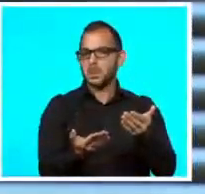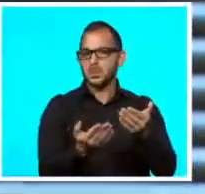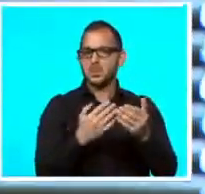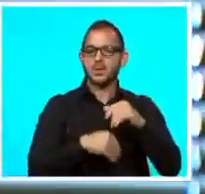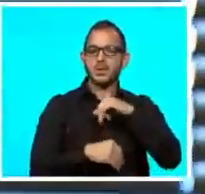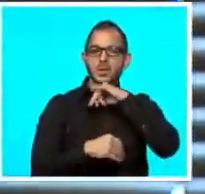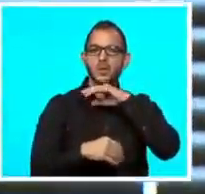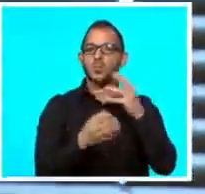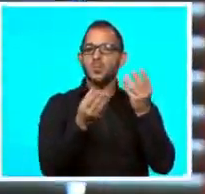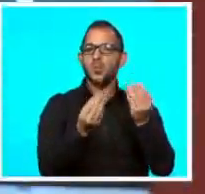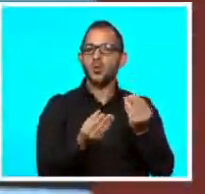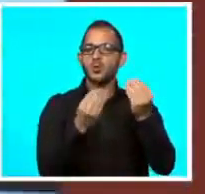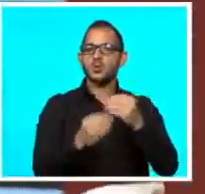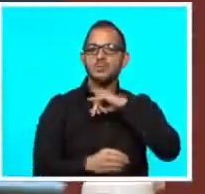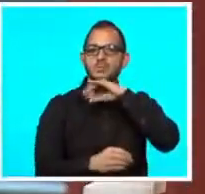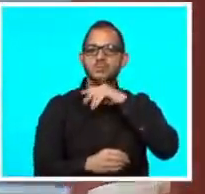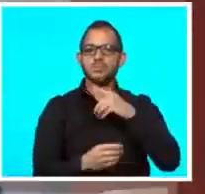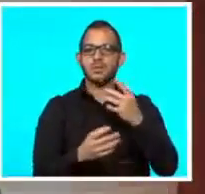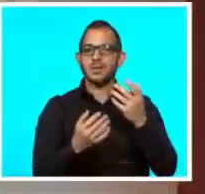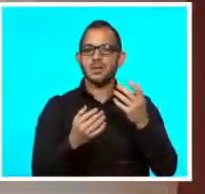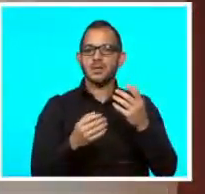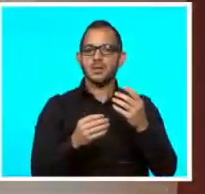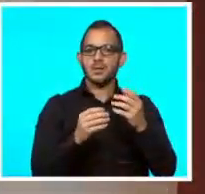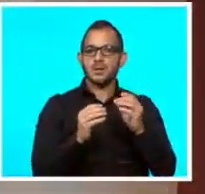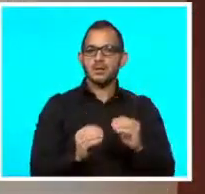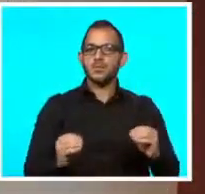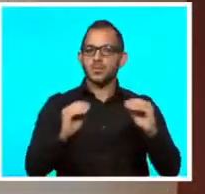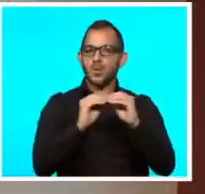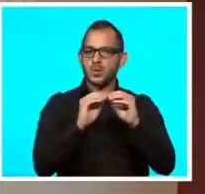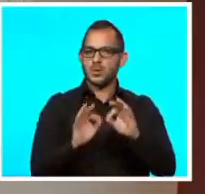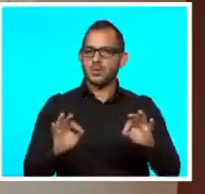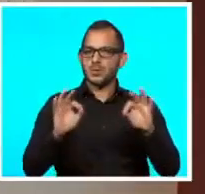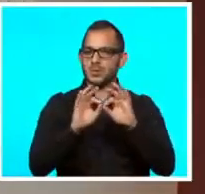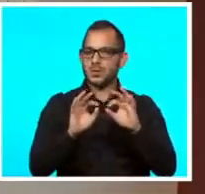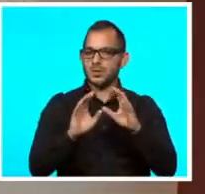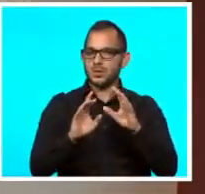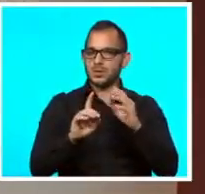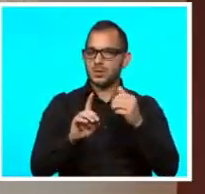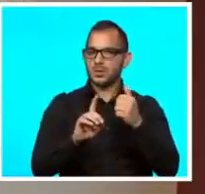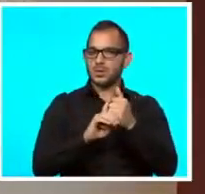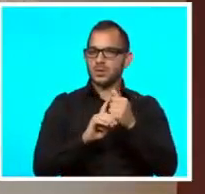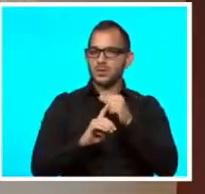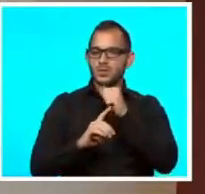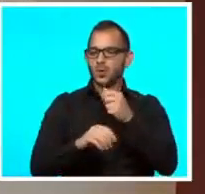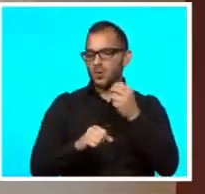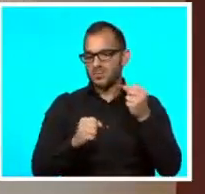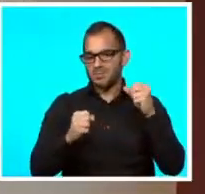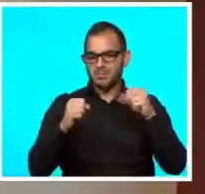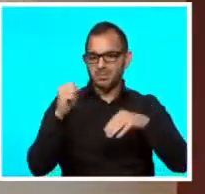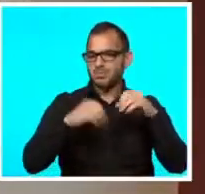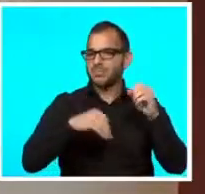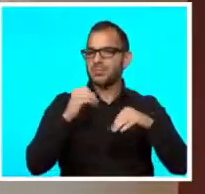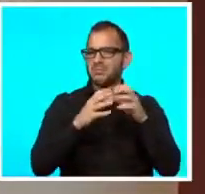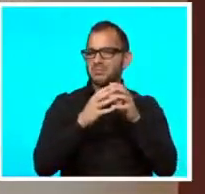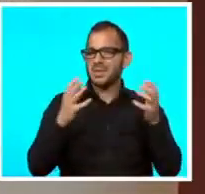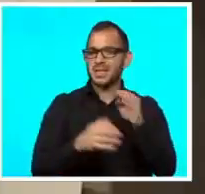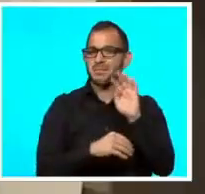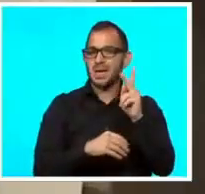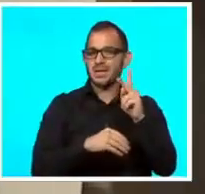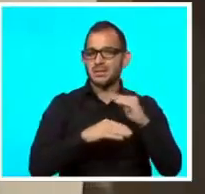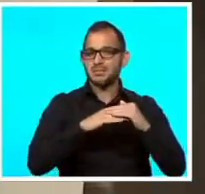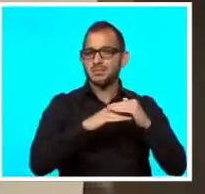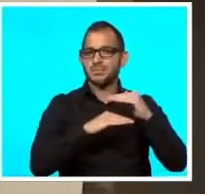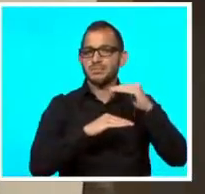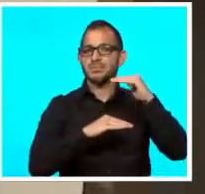retain moisture. And most importantly... In only one mask per bag. Don't put several masks in one bag.